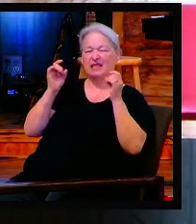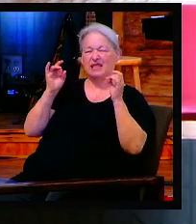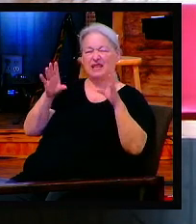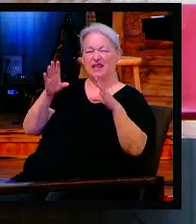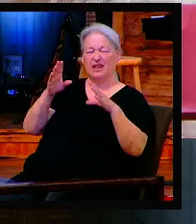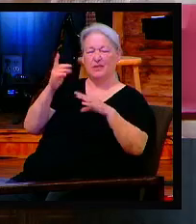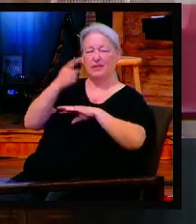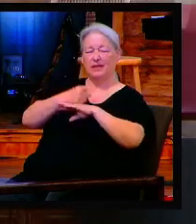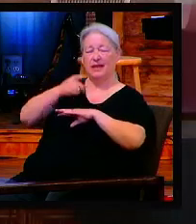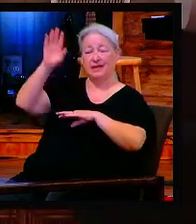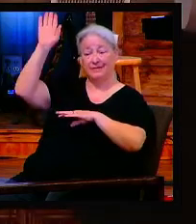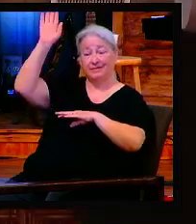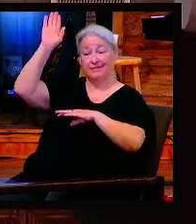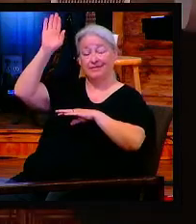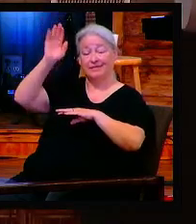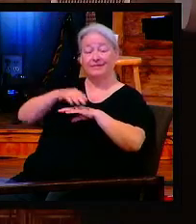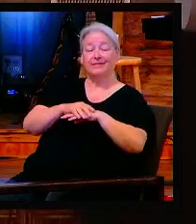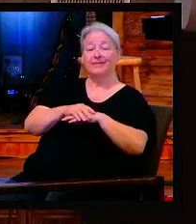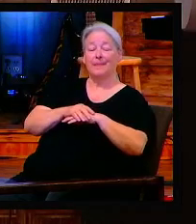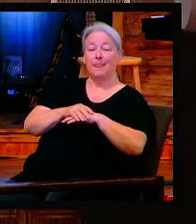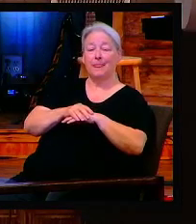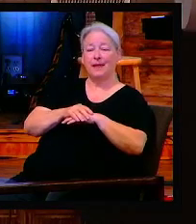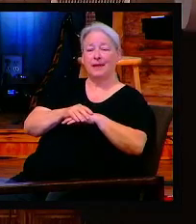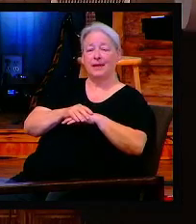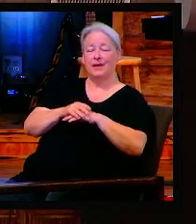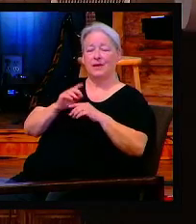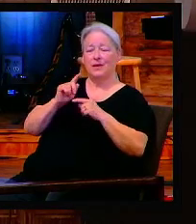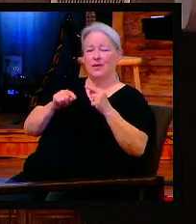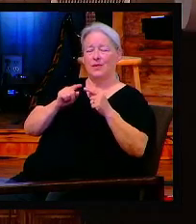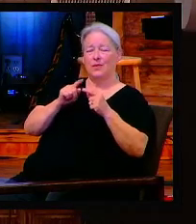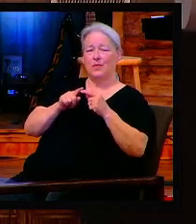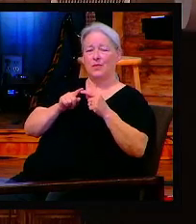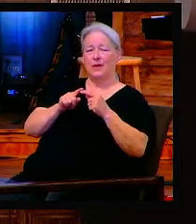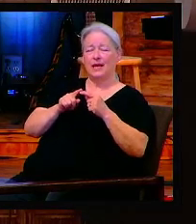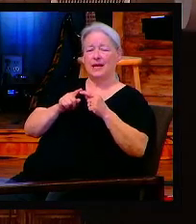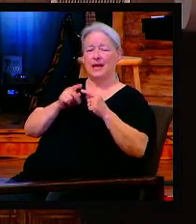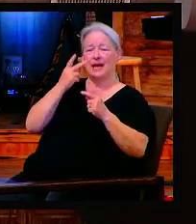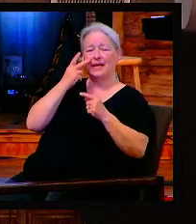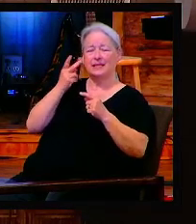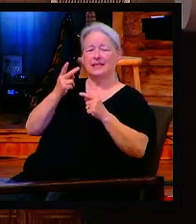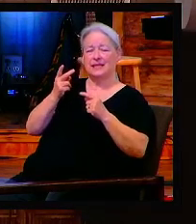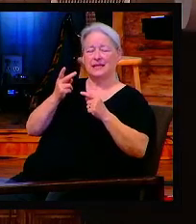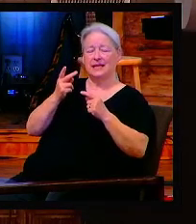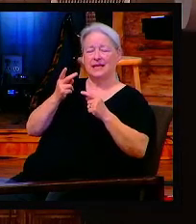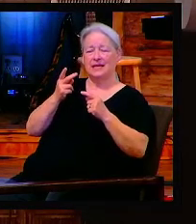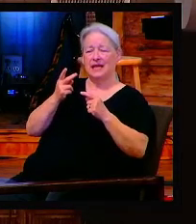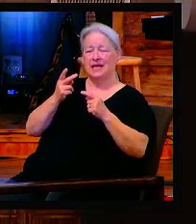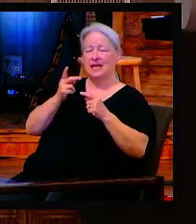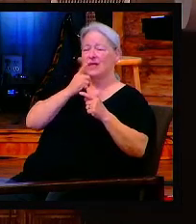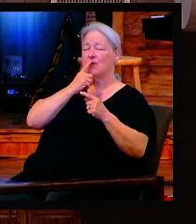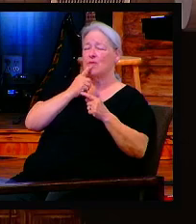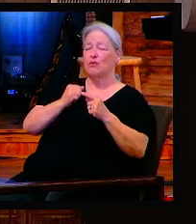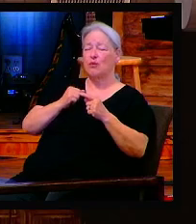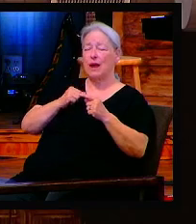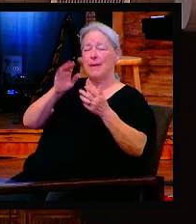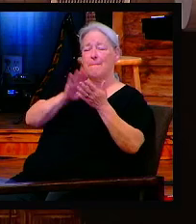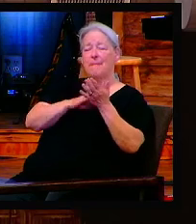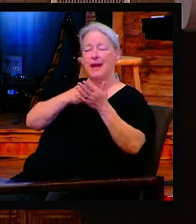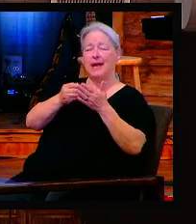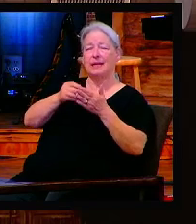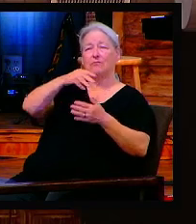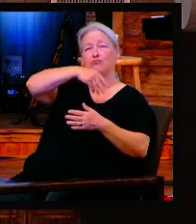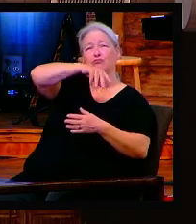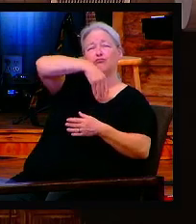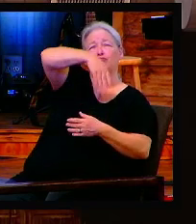your hand. And as I break the threshold of my house and I see that red paint, it reminds me that I'm covered by the blood of the lamb. And Jesus